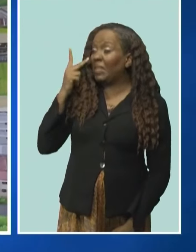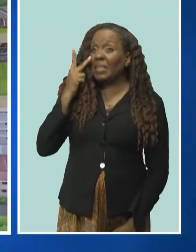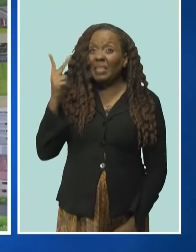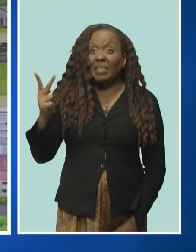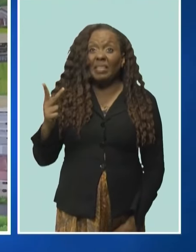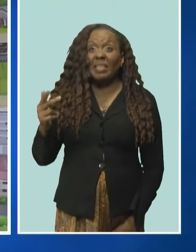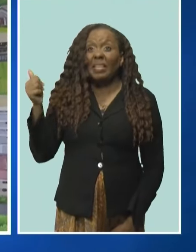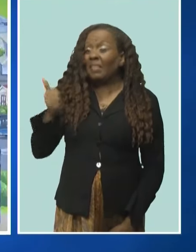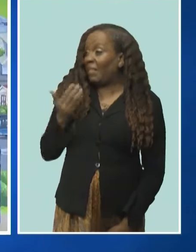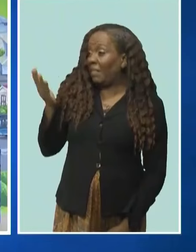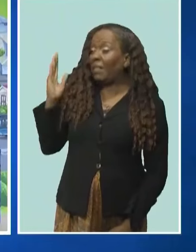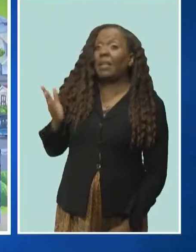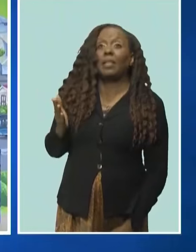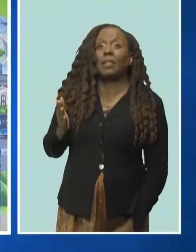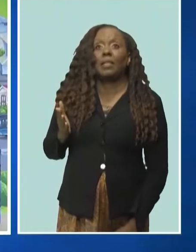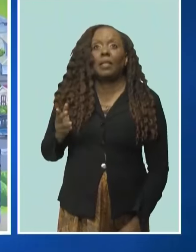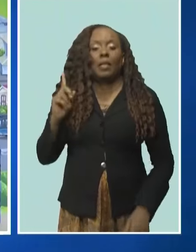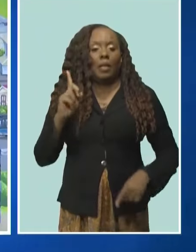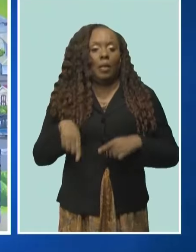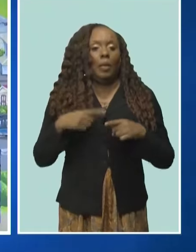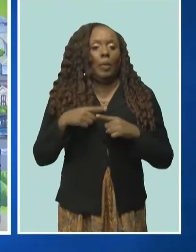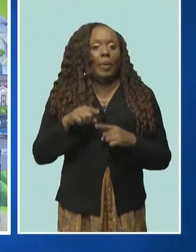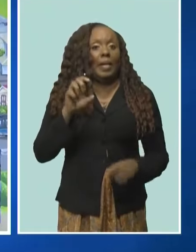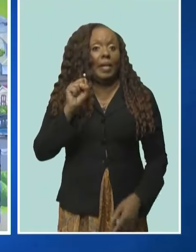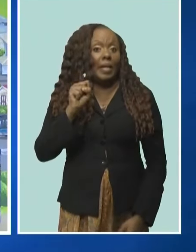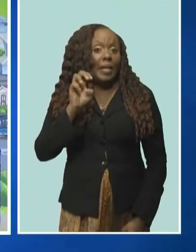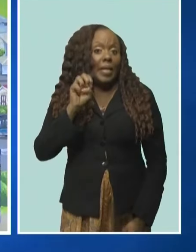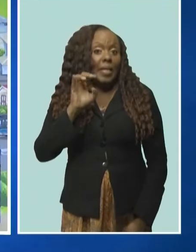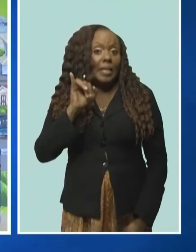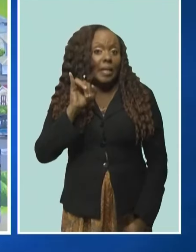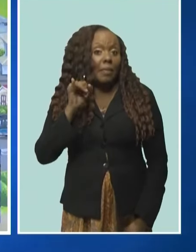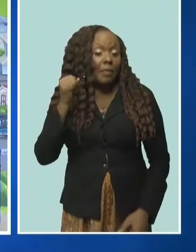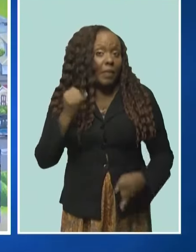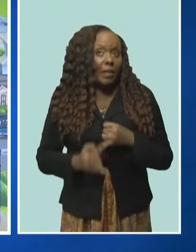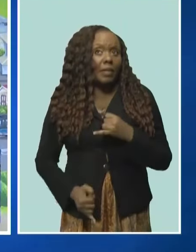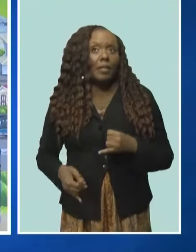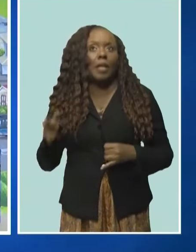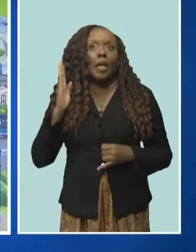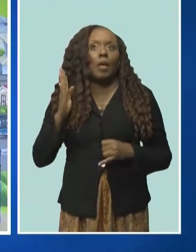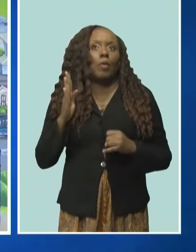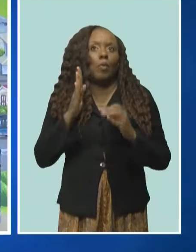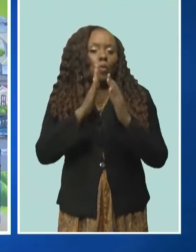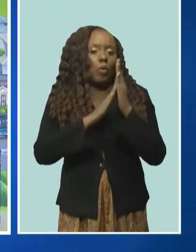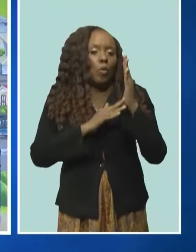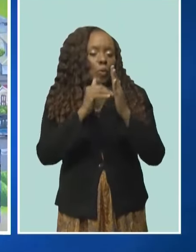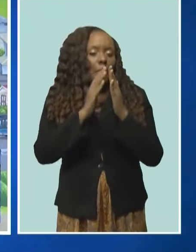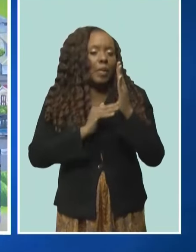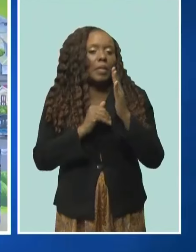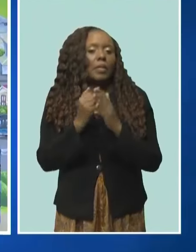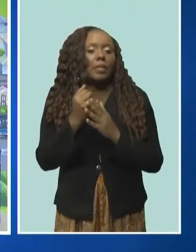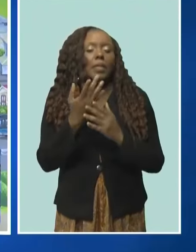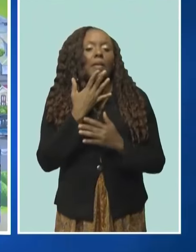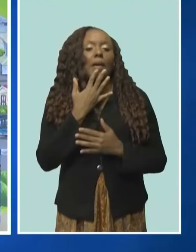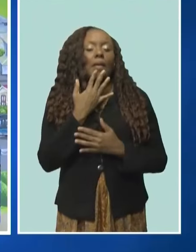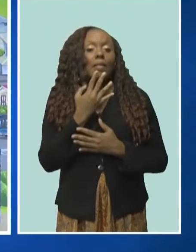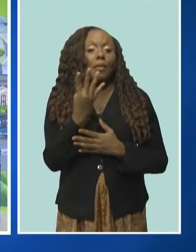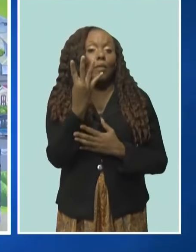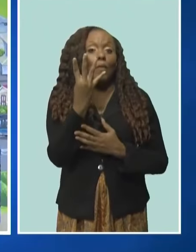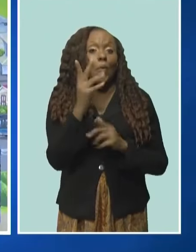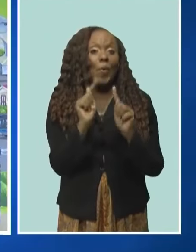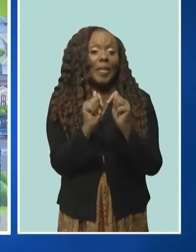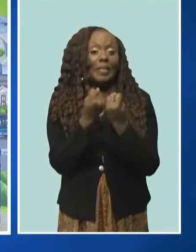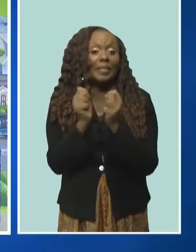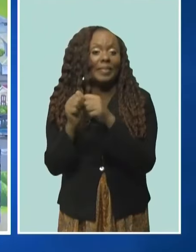so when the semifinals have been decided, we are going to come back and we're going to paint the four teams that are going to be playing on the